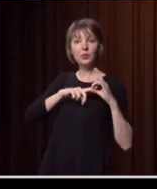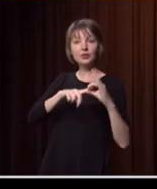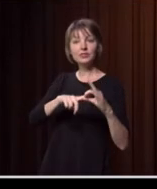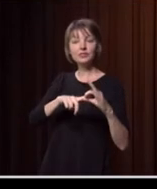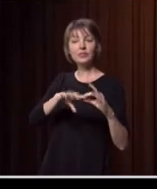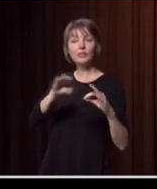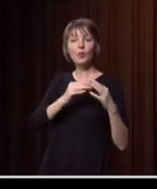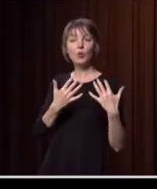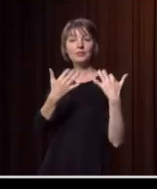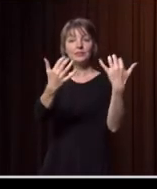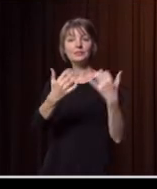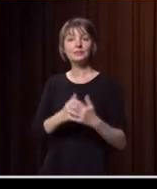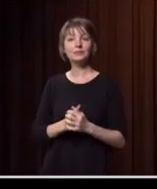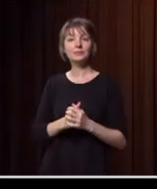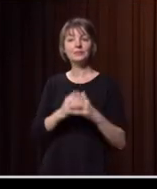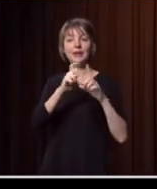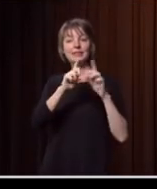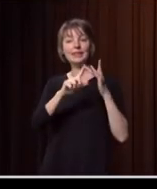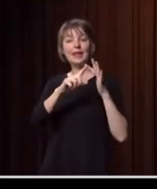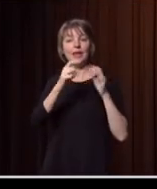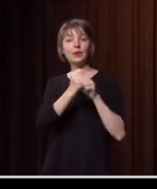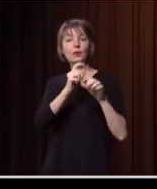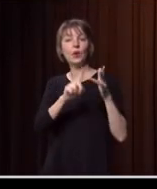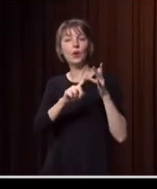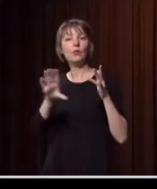our audience member, Diego Cruz in Sydney.